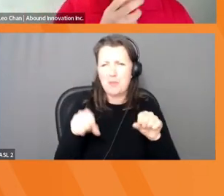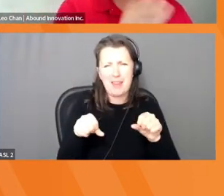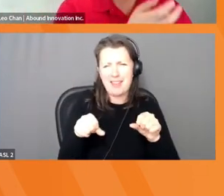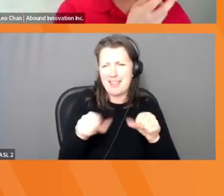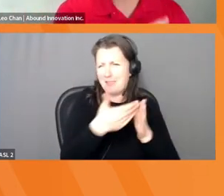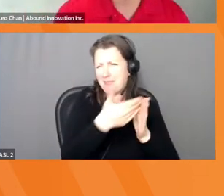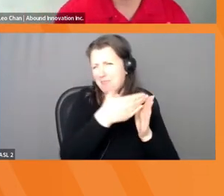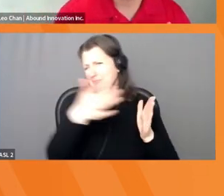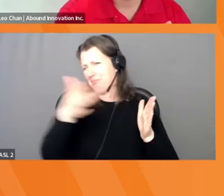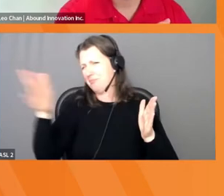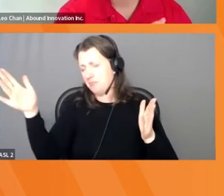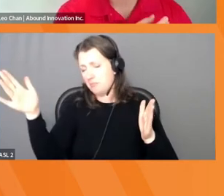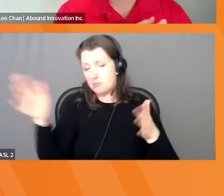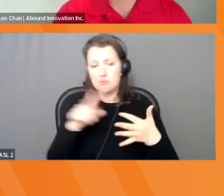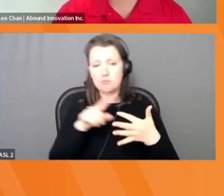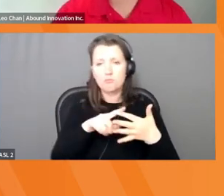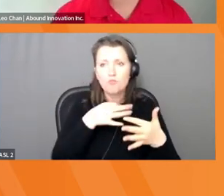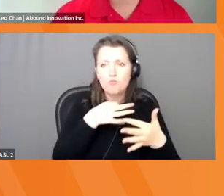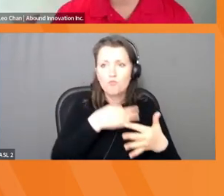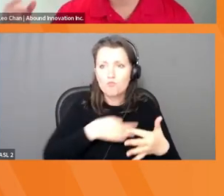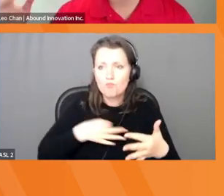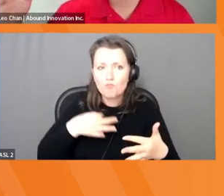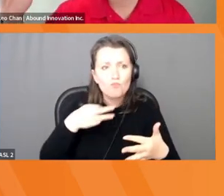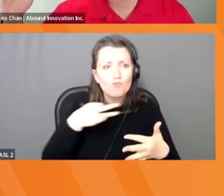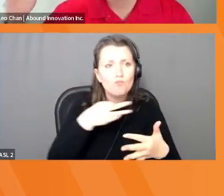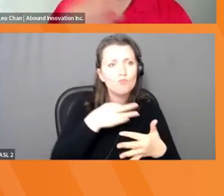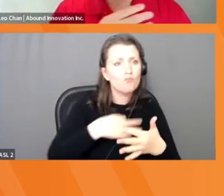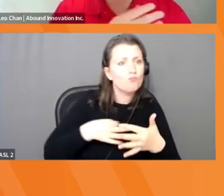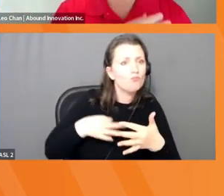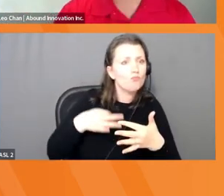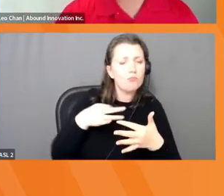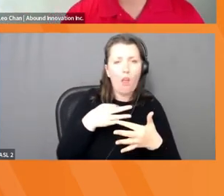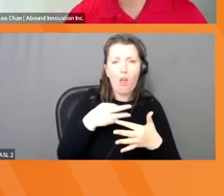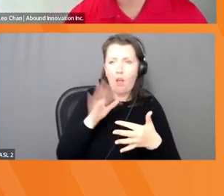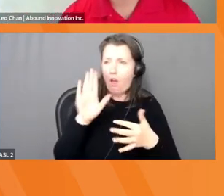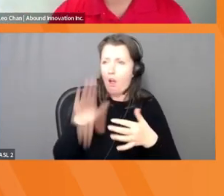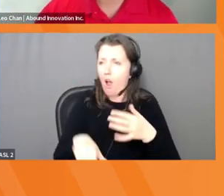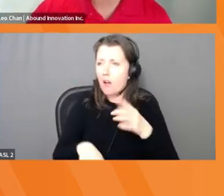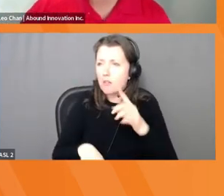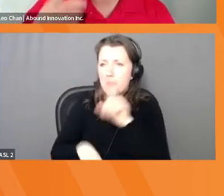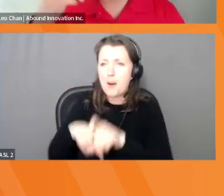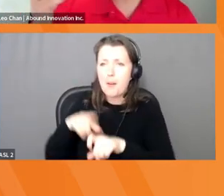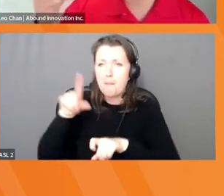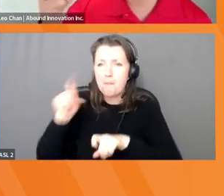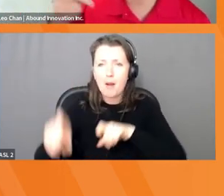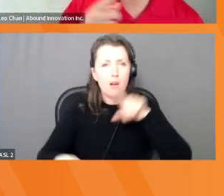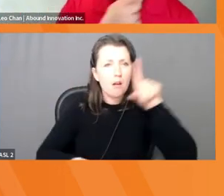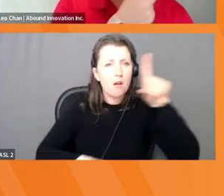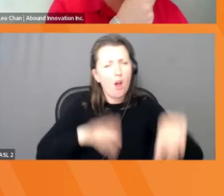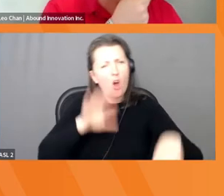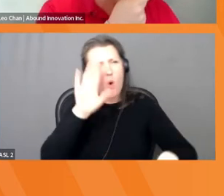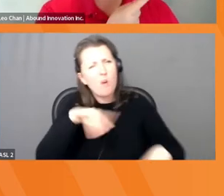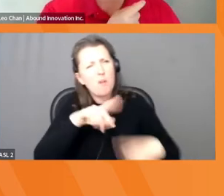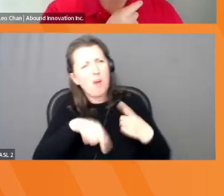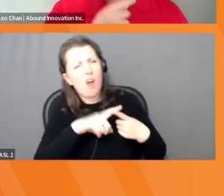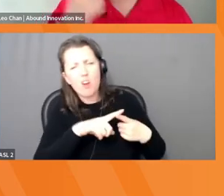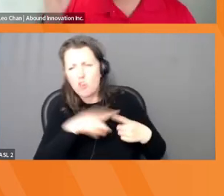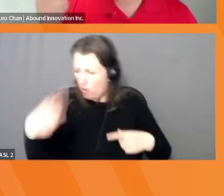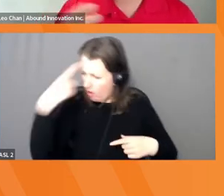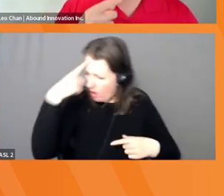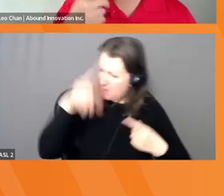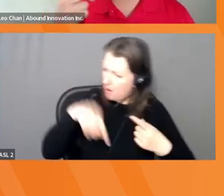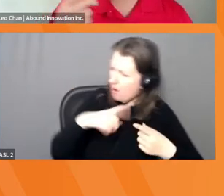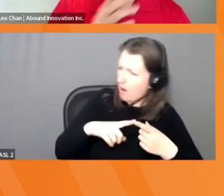They are highly curious people. So these are people that ask tons of questions, right? They're always like, Oh, what about this? Oh, what have you thought about that?